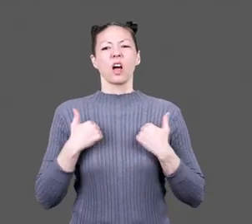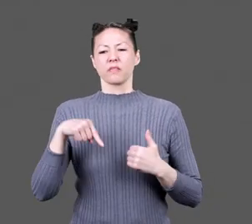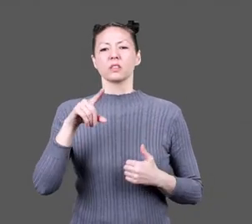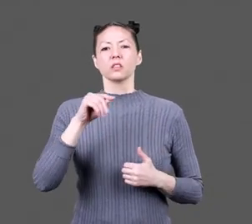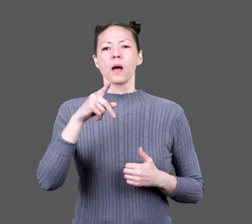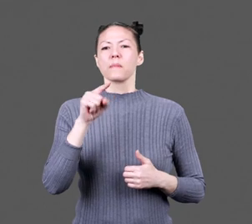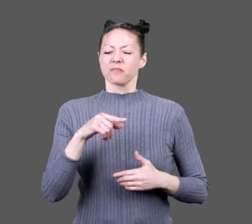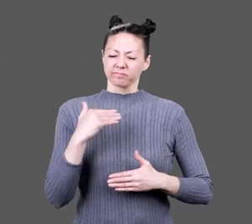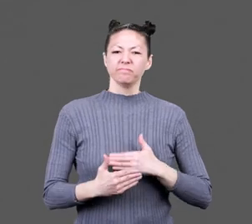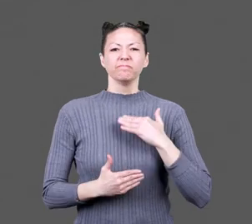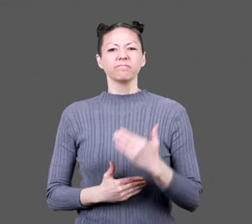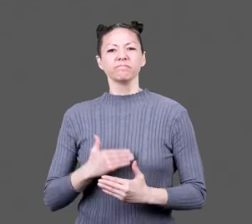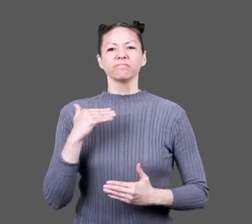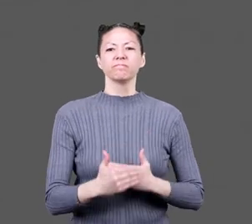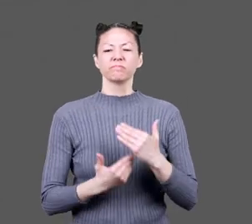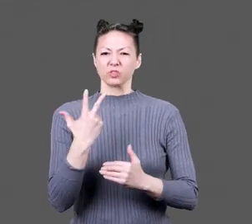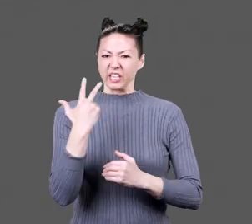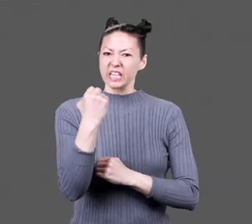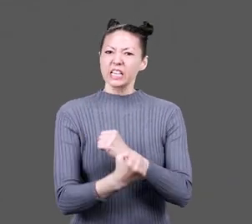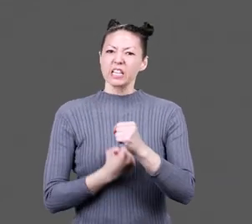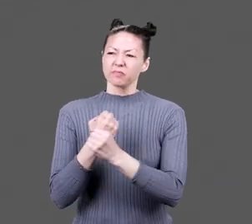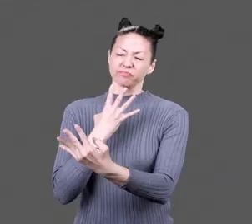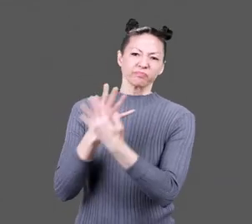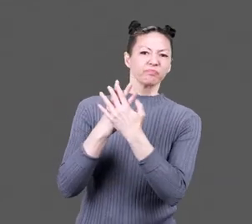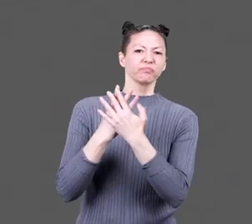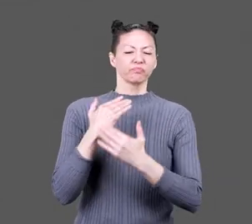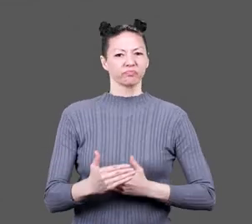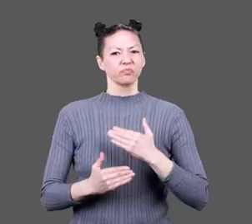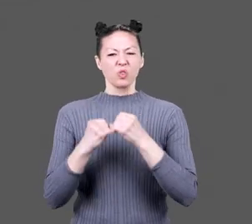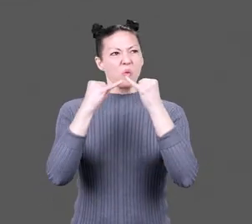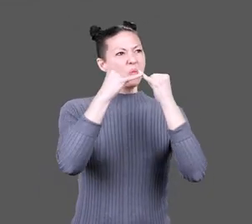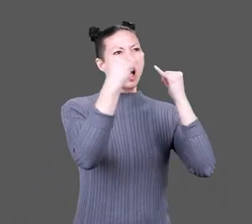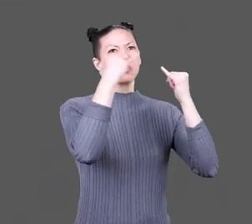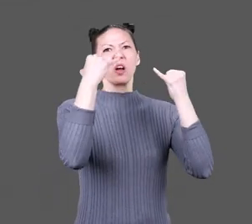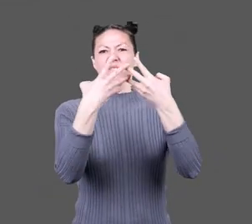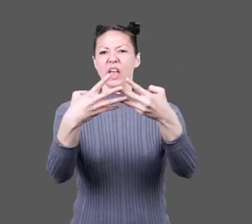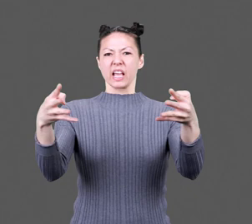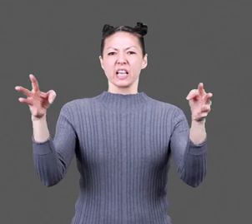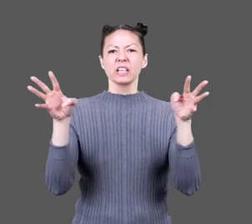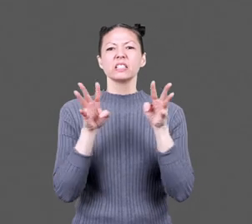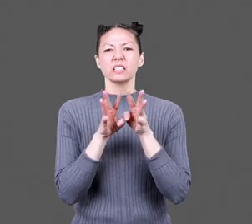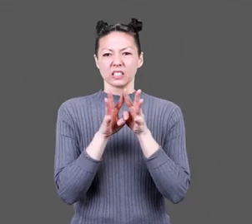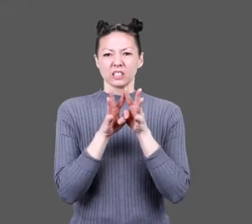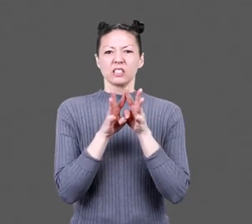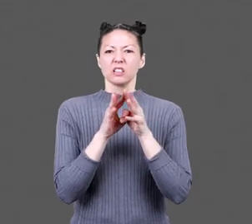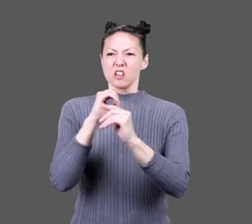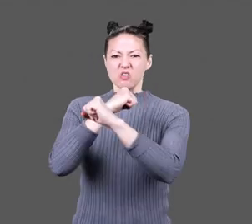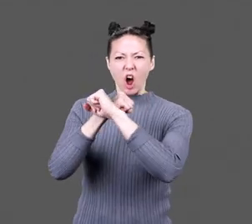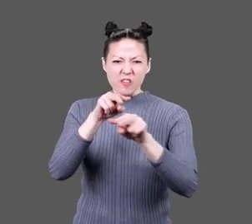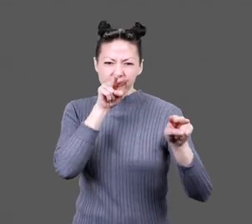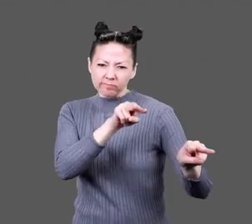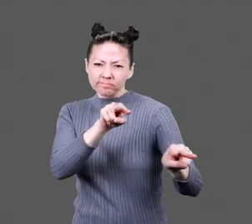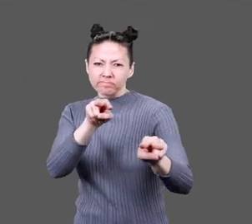Life in Topaz went on. We spent three years living imprisoned within the barbed wire fence, under